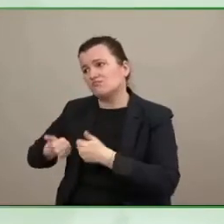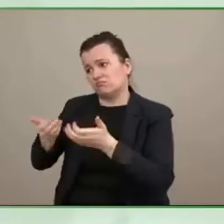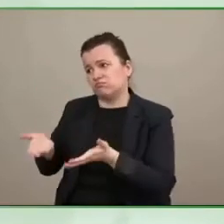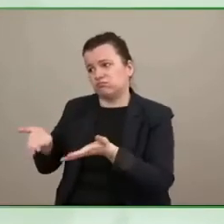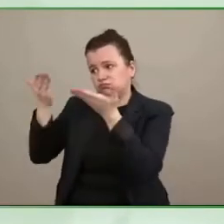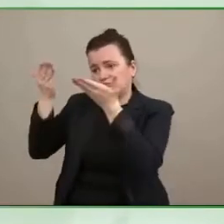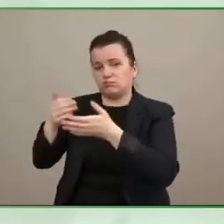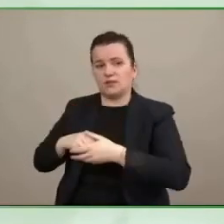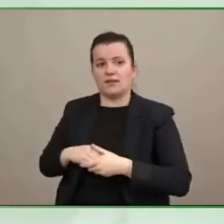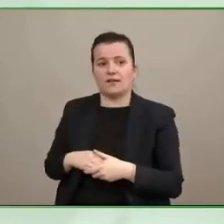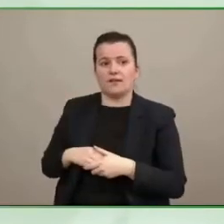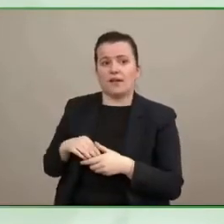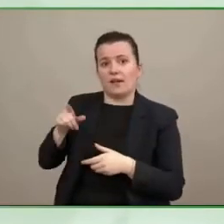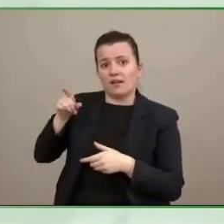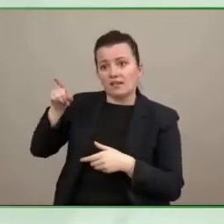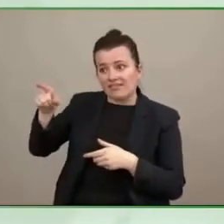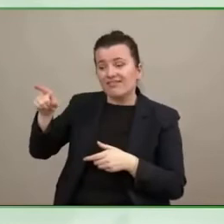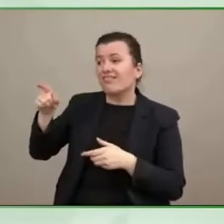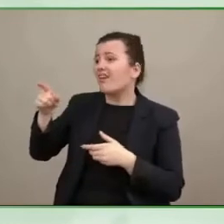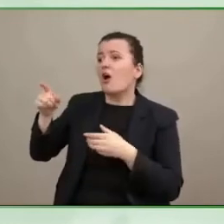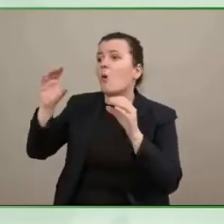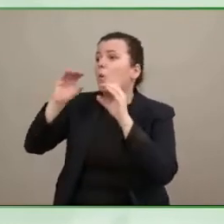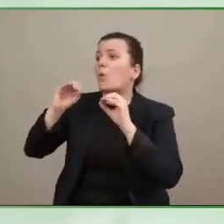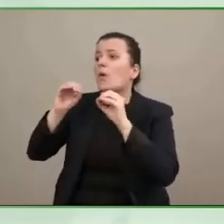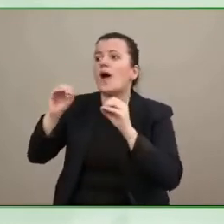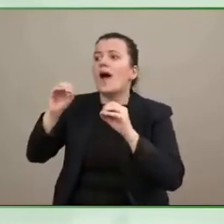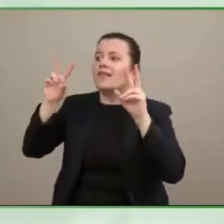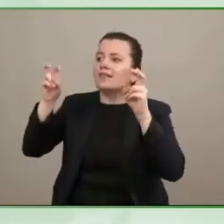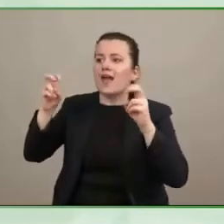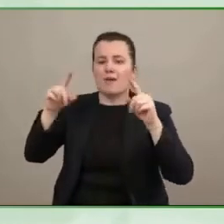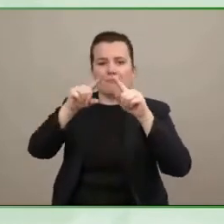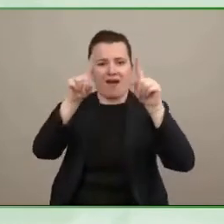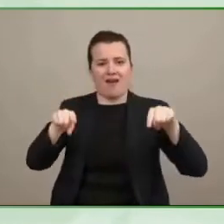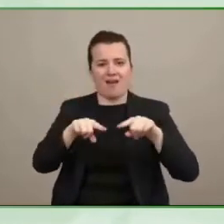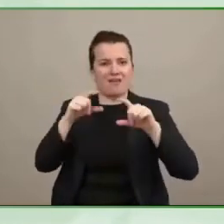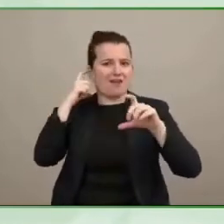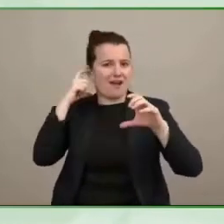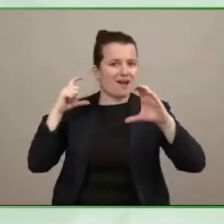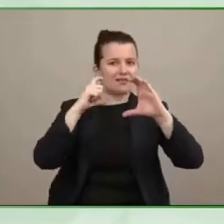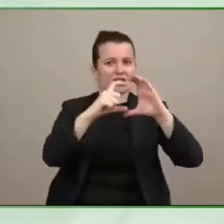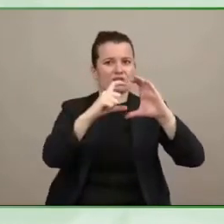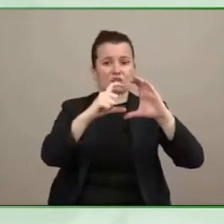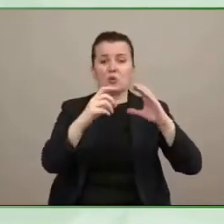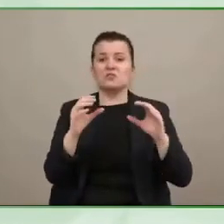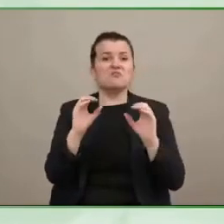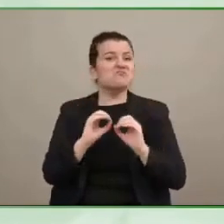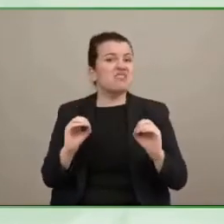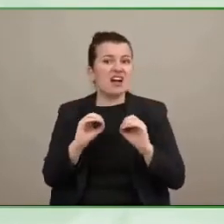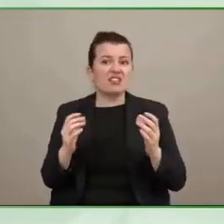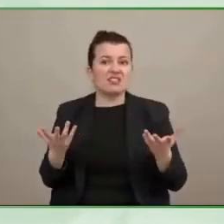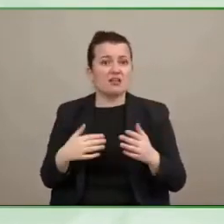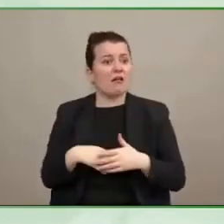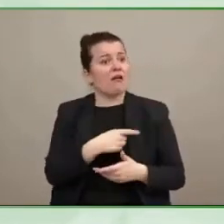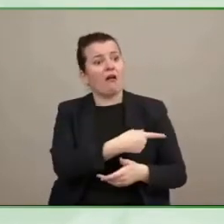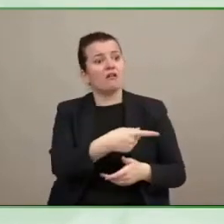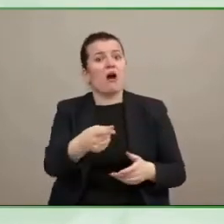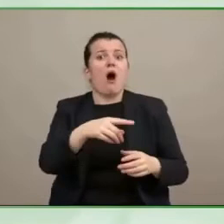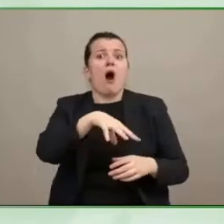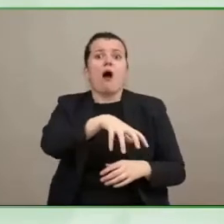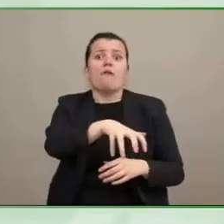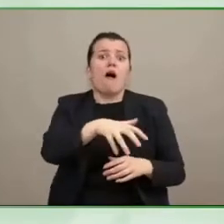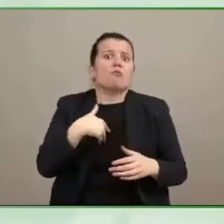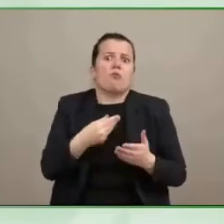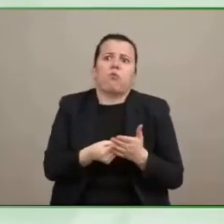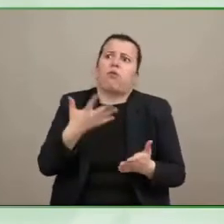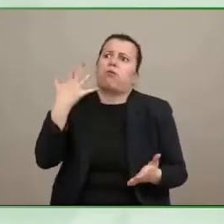induction loops because a lot of countries can't afford it well there's a lot of countries that can't afford it or